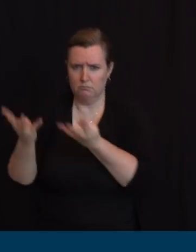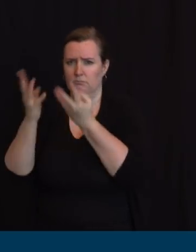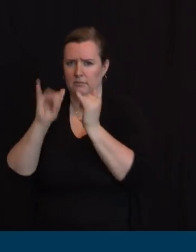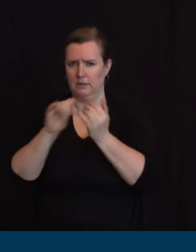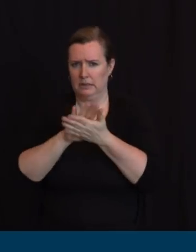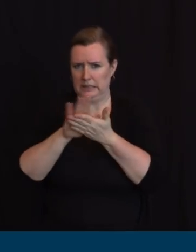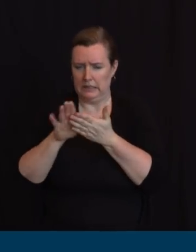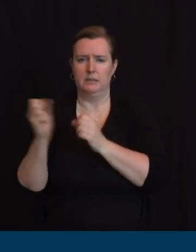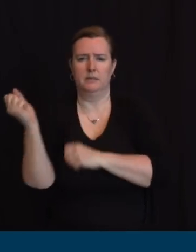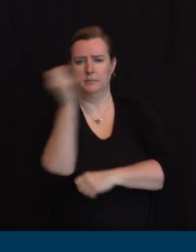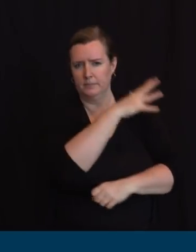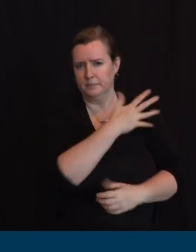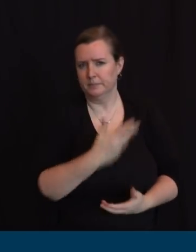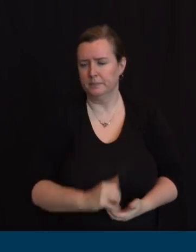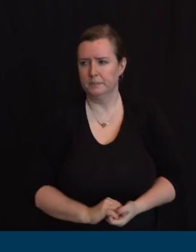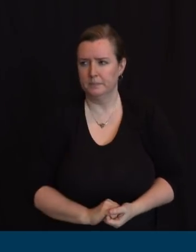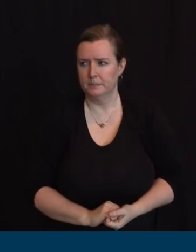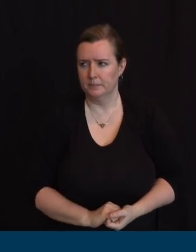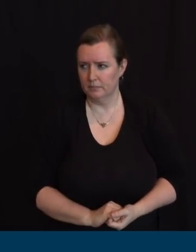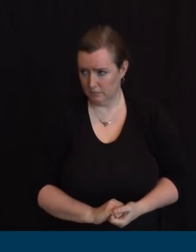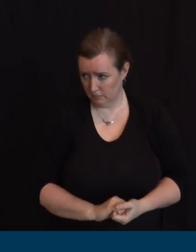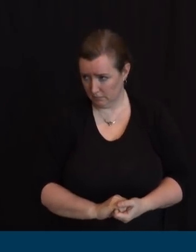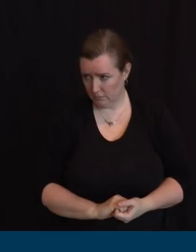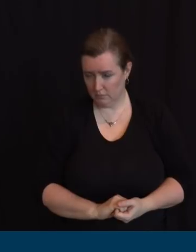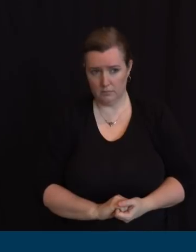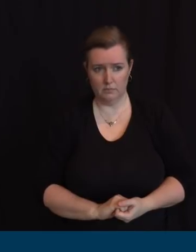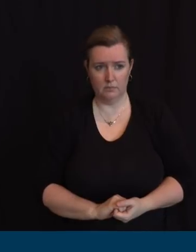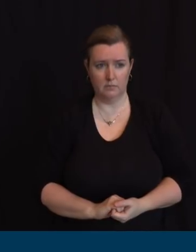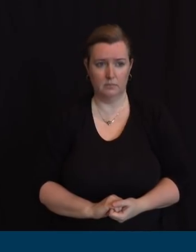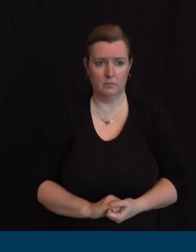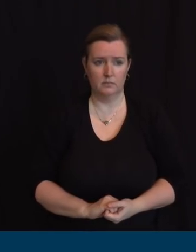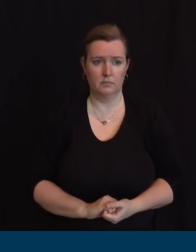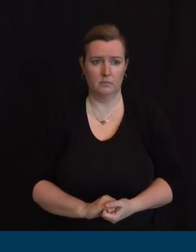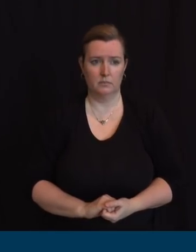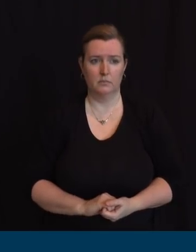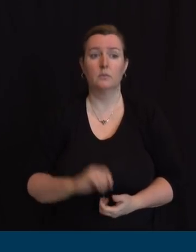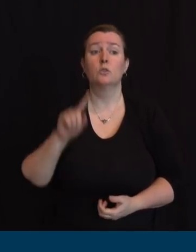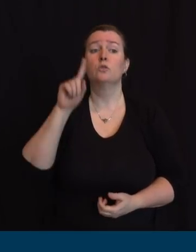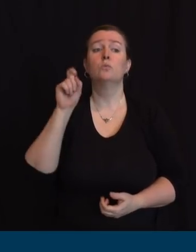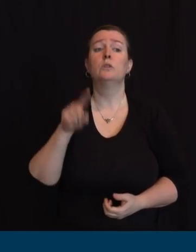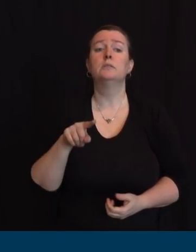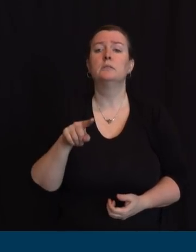behind the camera at least please Paul will get you I promise